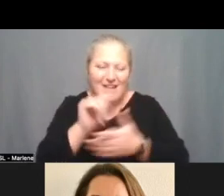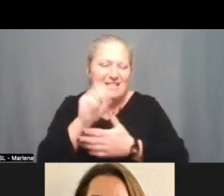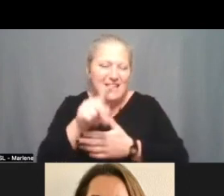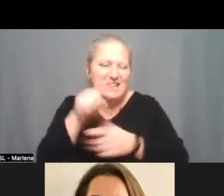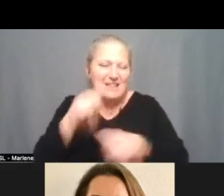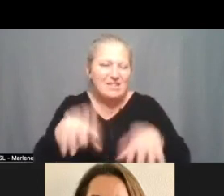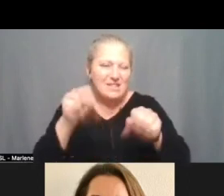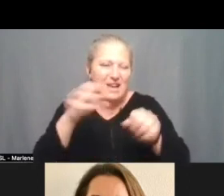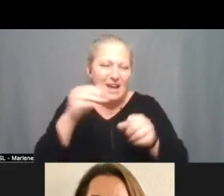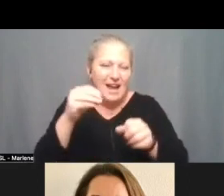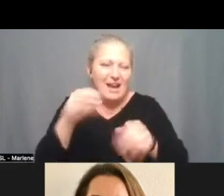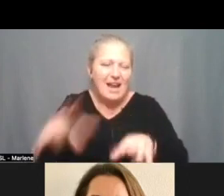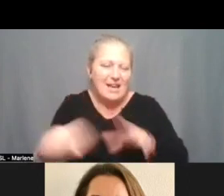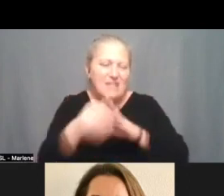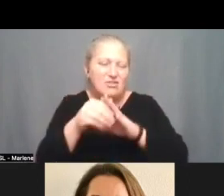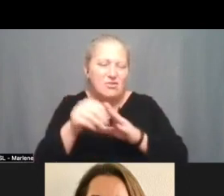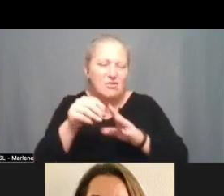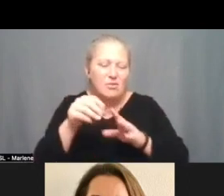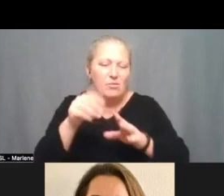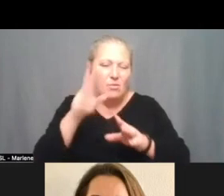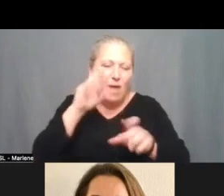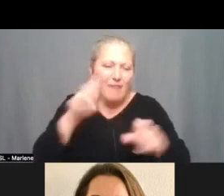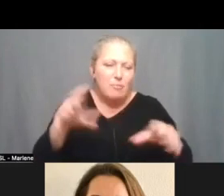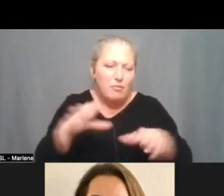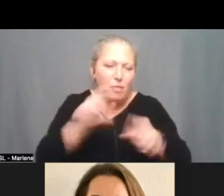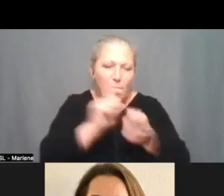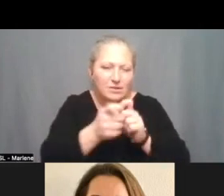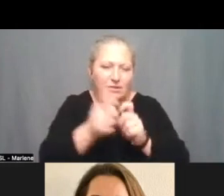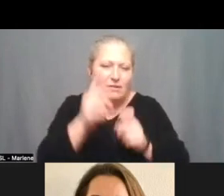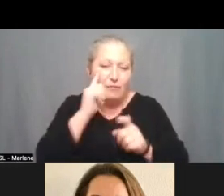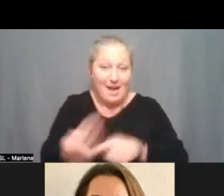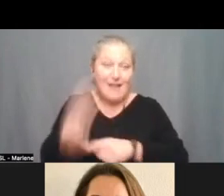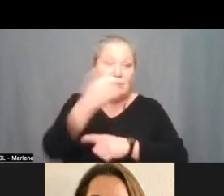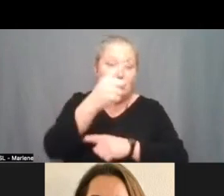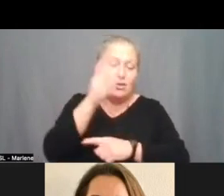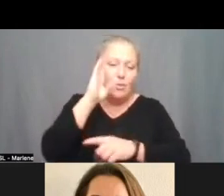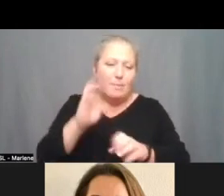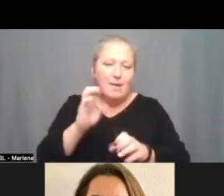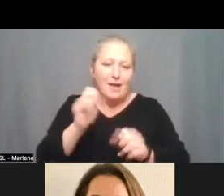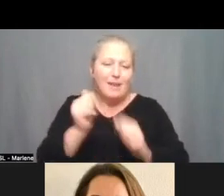additional reconciliation will perform so for the odd for next year it'll be it'll be a direct